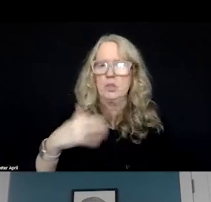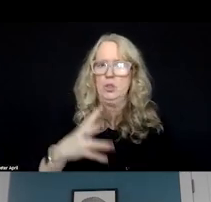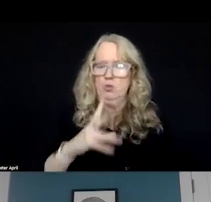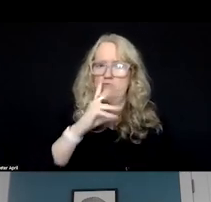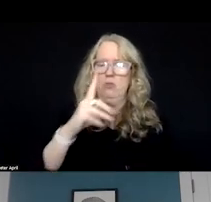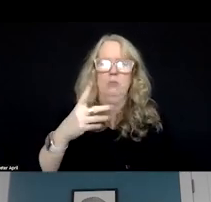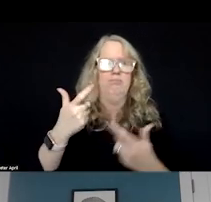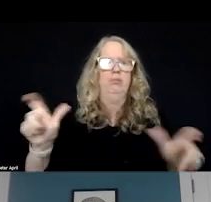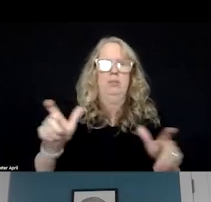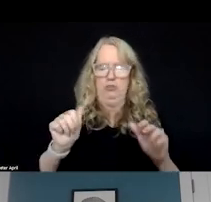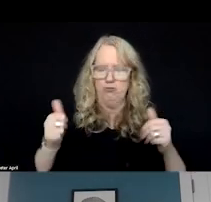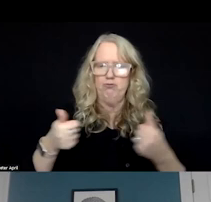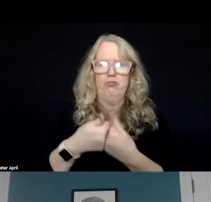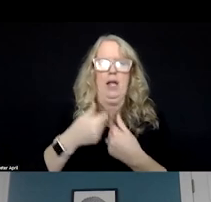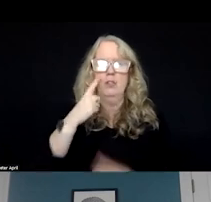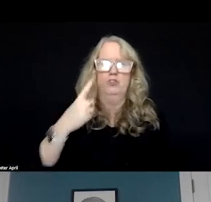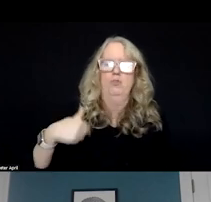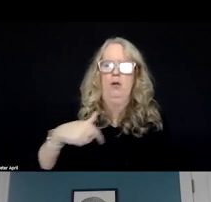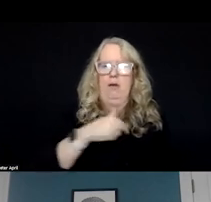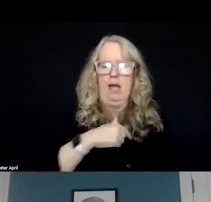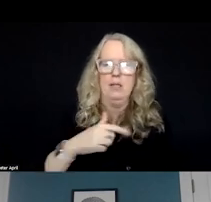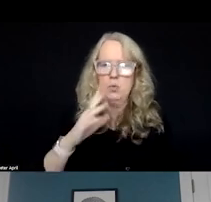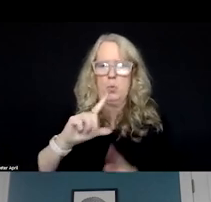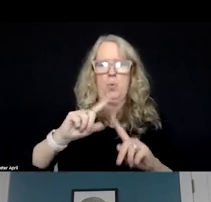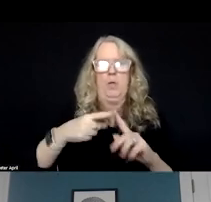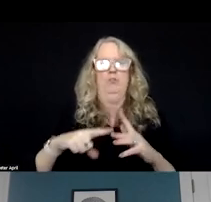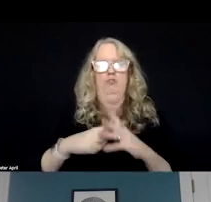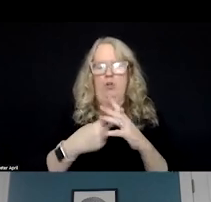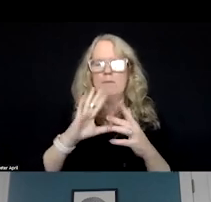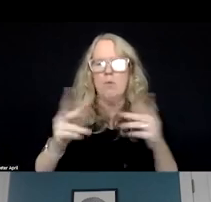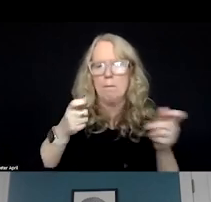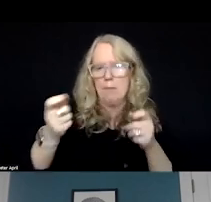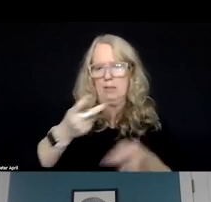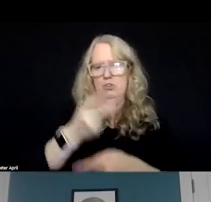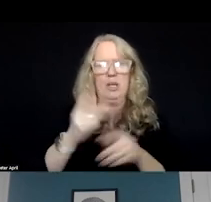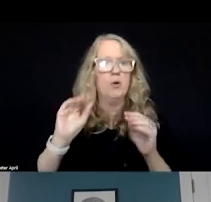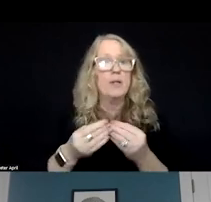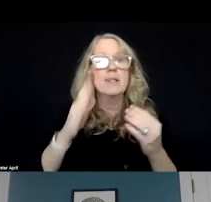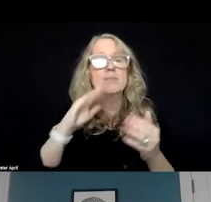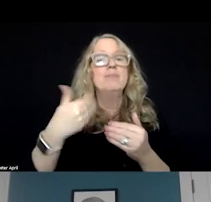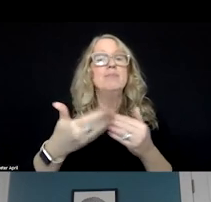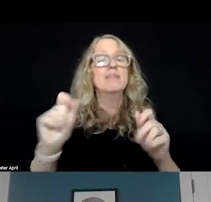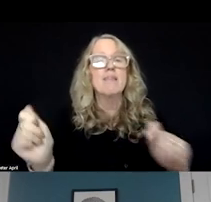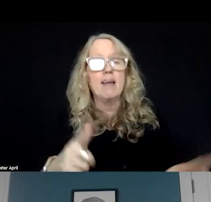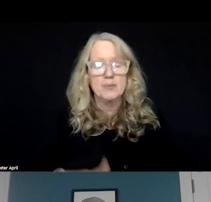big challenge for us as a newly started managed care organization. You can go ahead to the next slide.